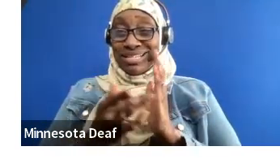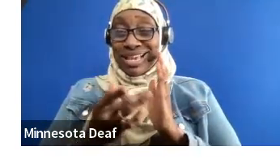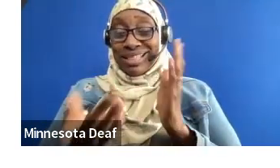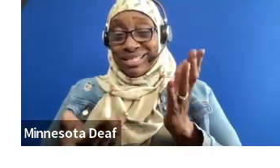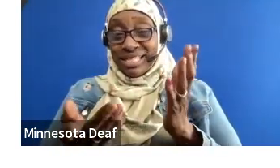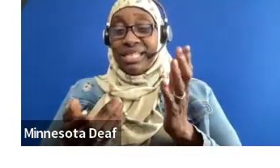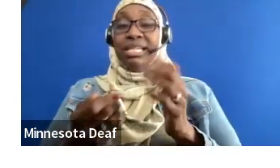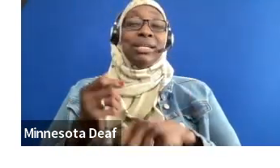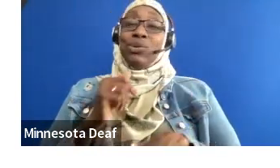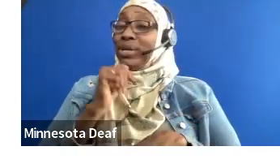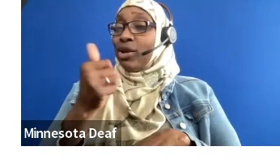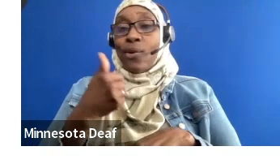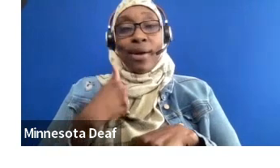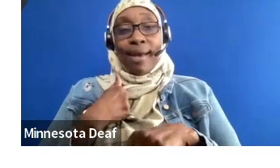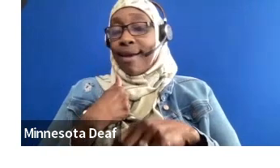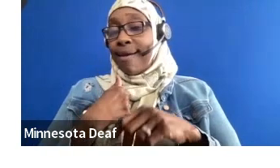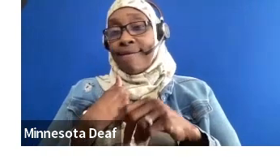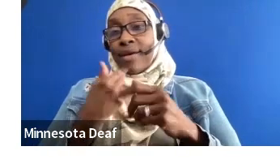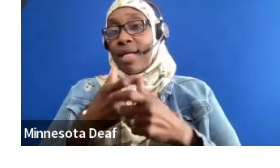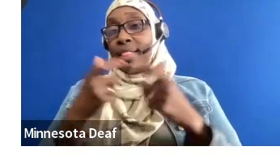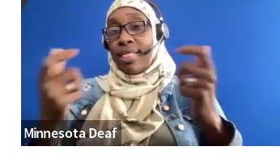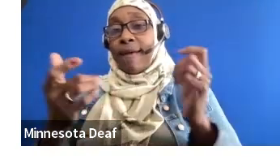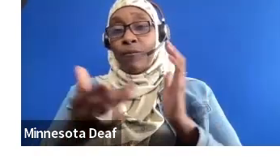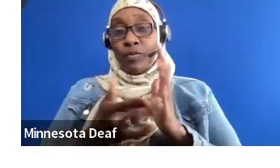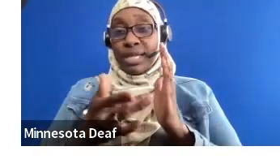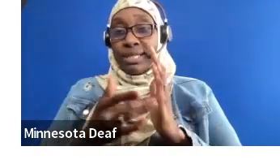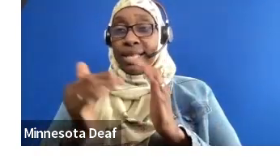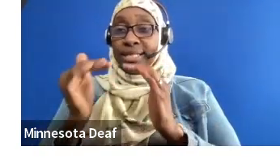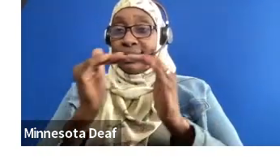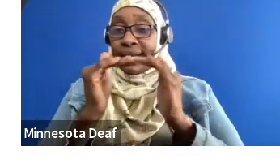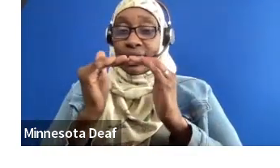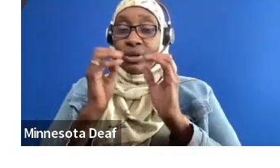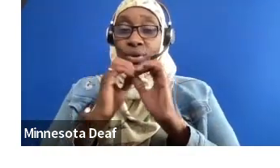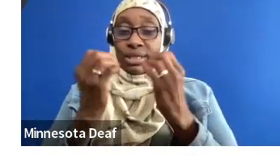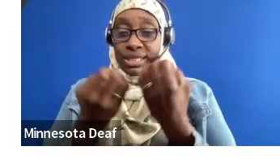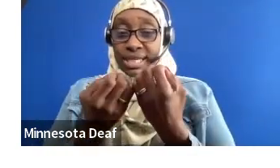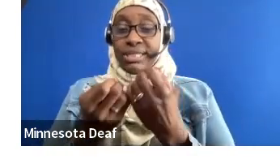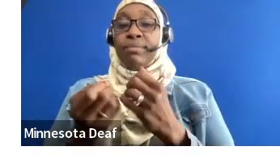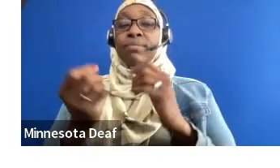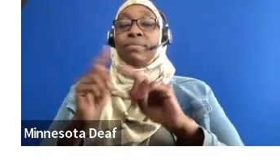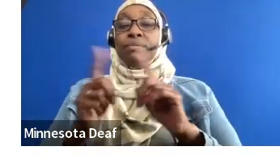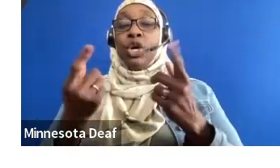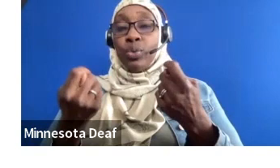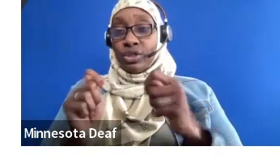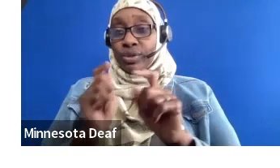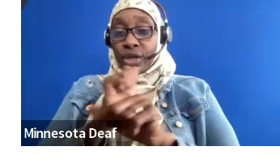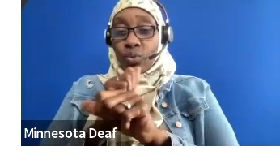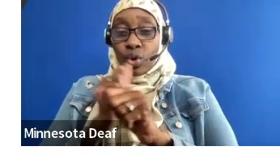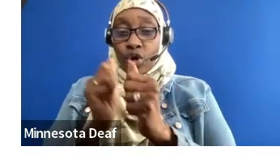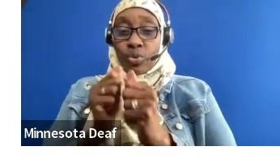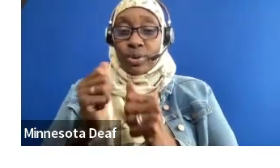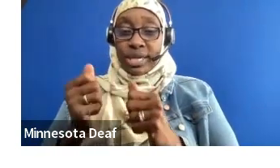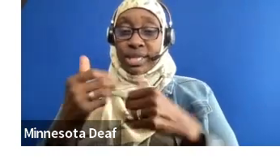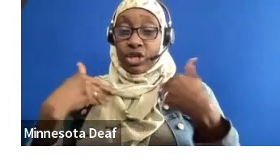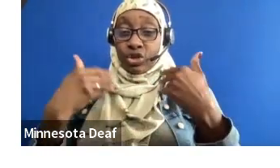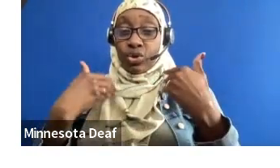money, unfortunately, to do that. But we really try to work with the youths. You know, if we have had youths who said, like, you know, I really want to be